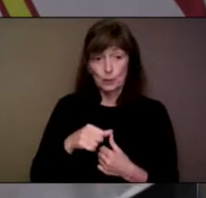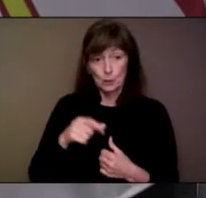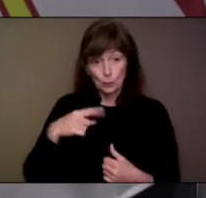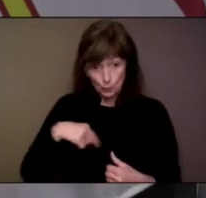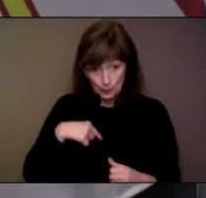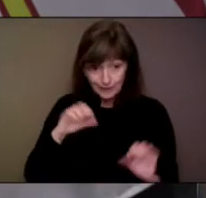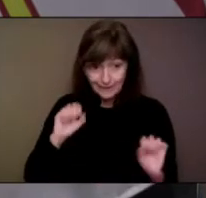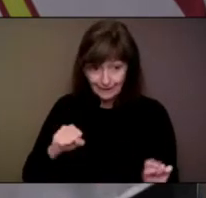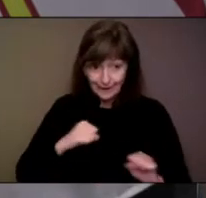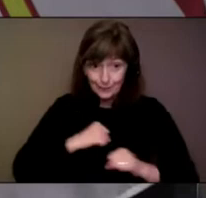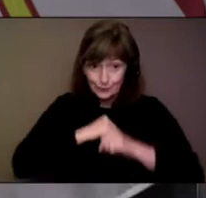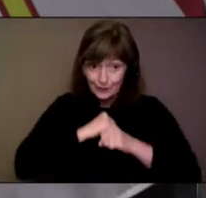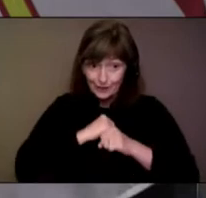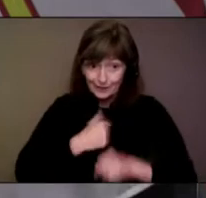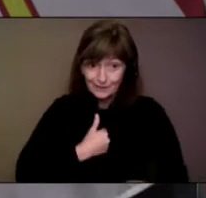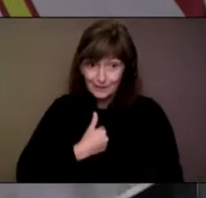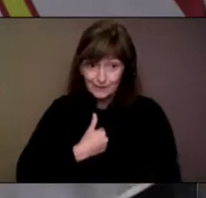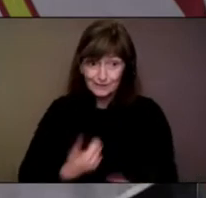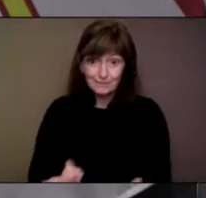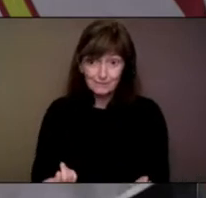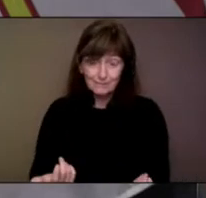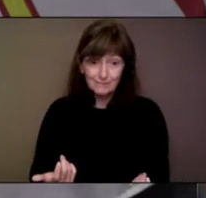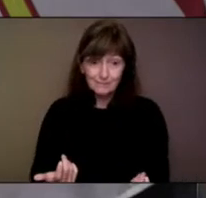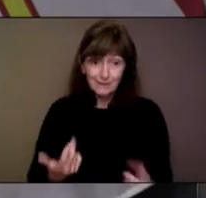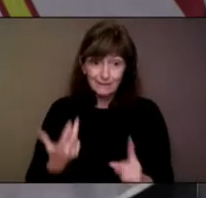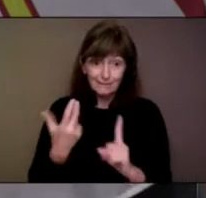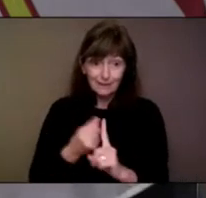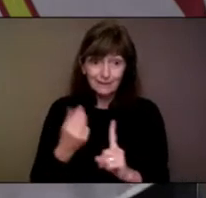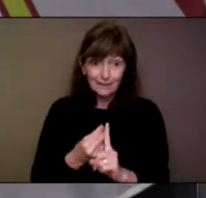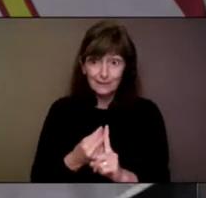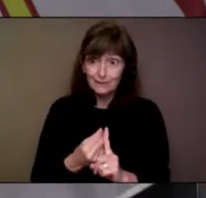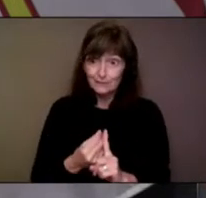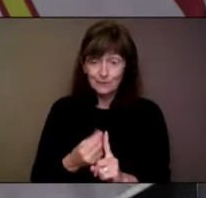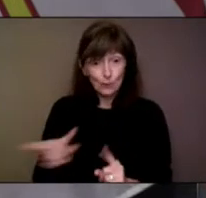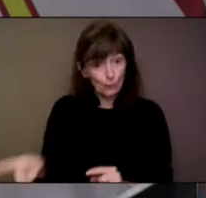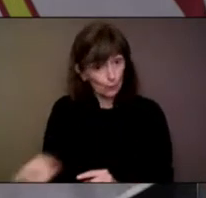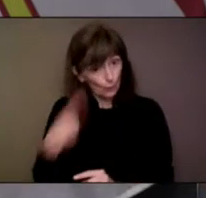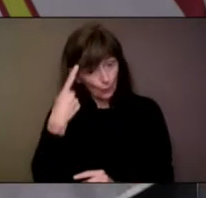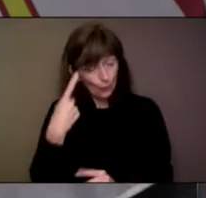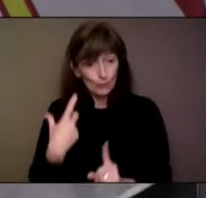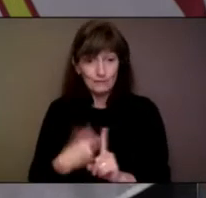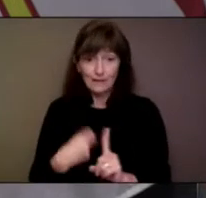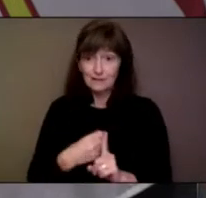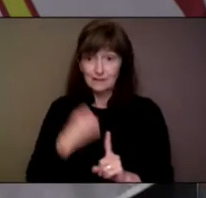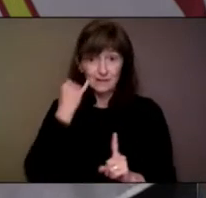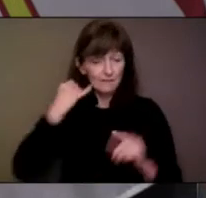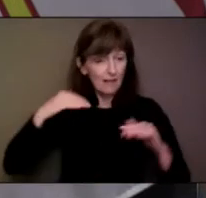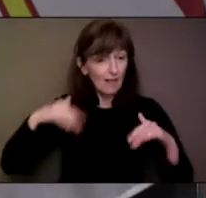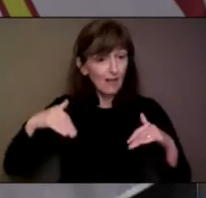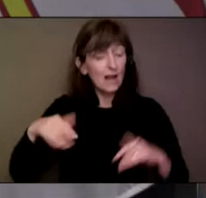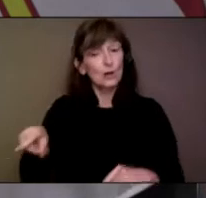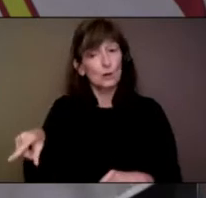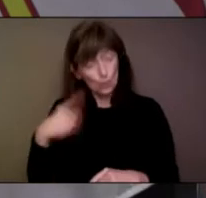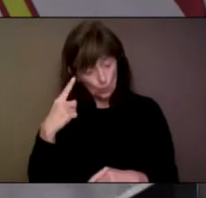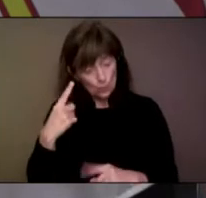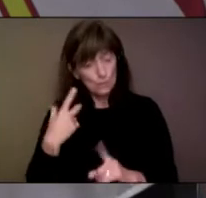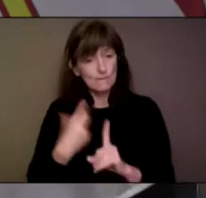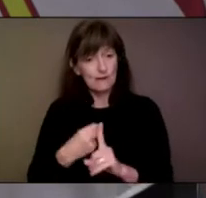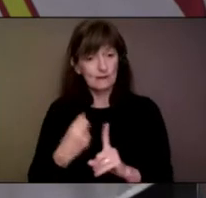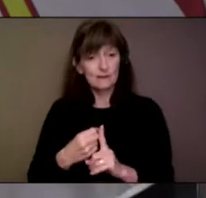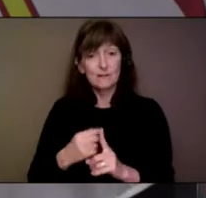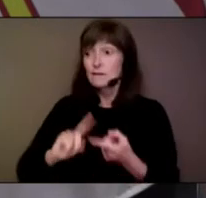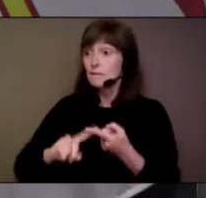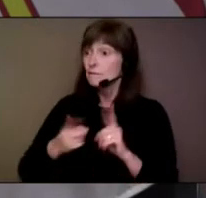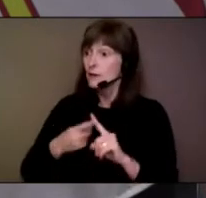and that's to get vaccinated. So get out there, get your vaccines if you haven't already done so. Encourage your friends to get their